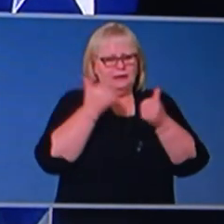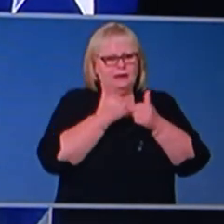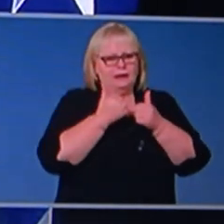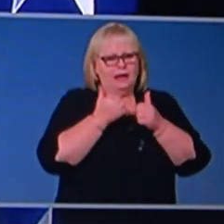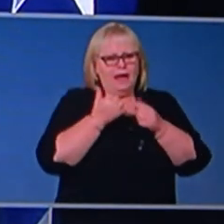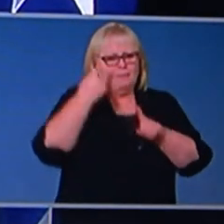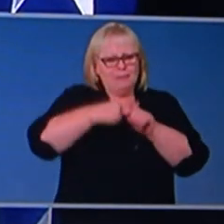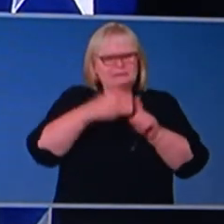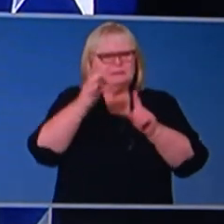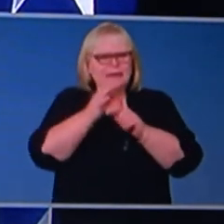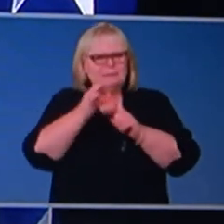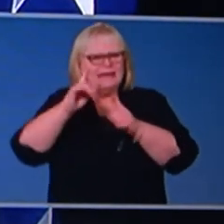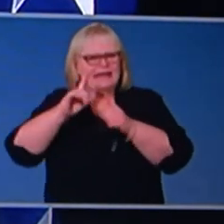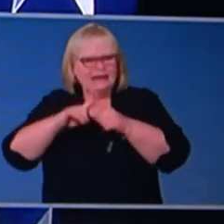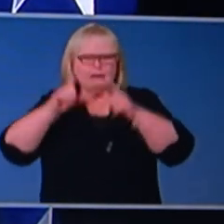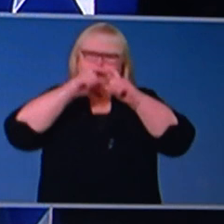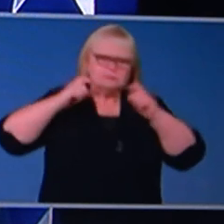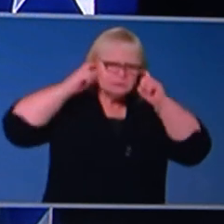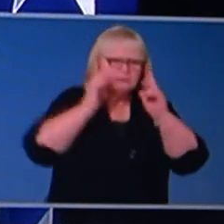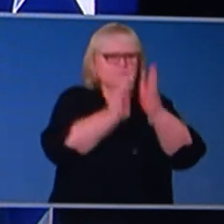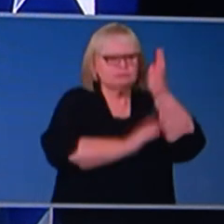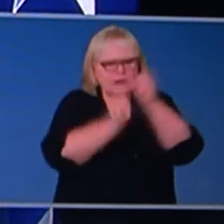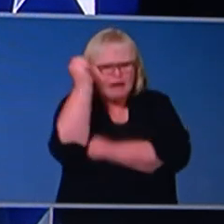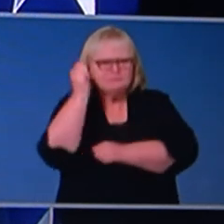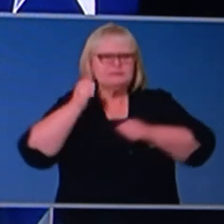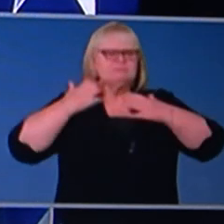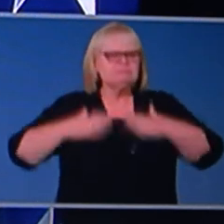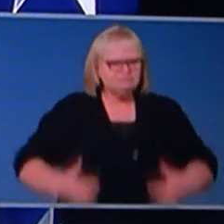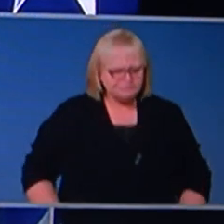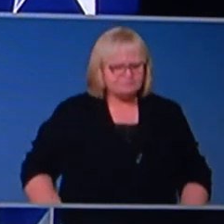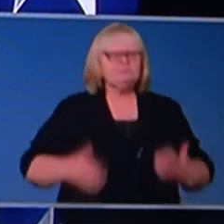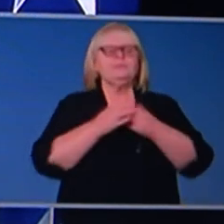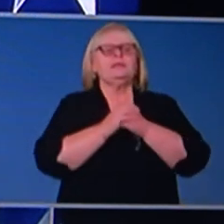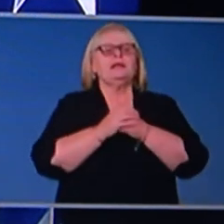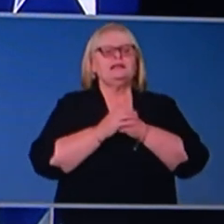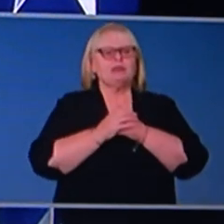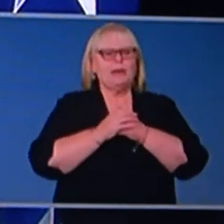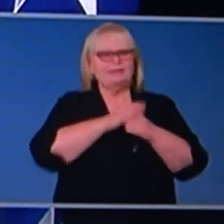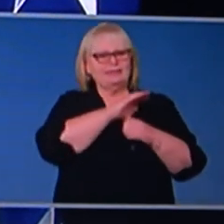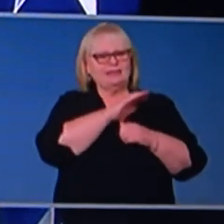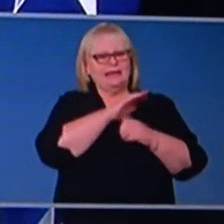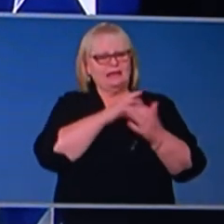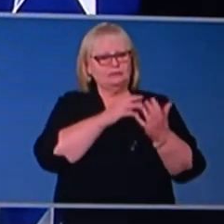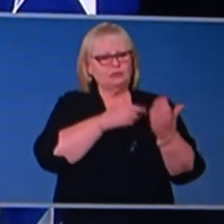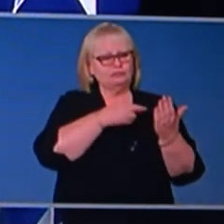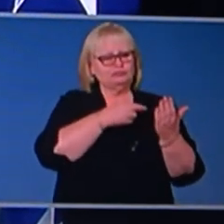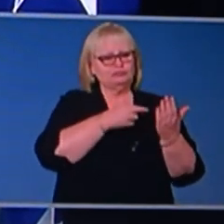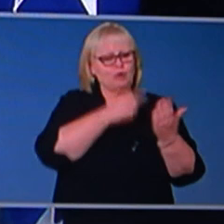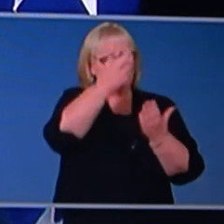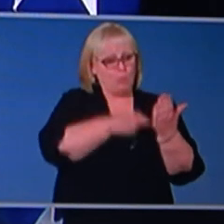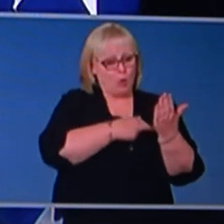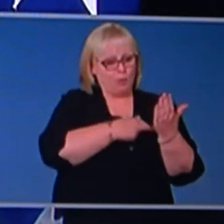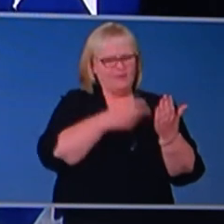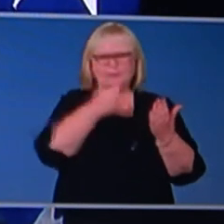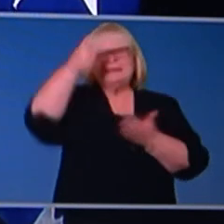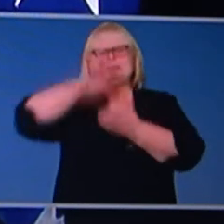personal protective equipment. Today, they considered at the reporting of the expert